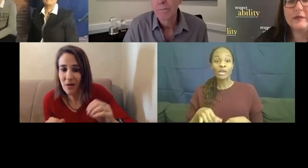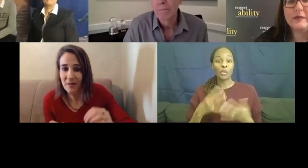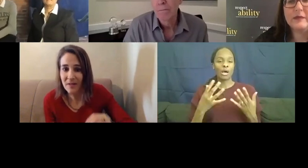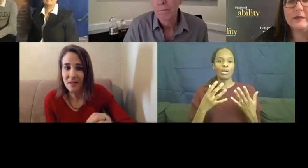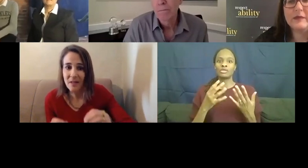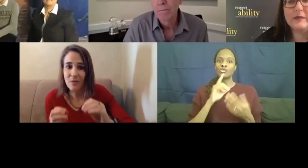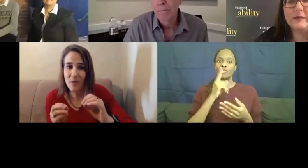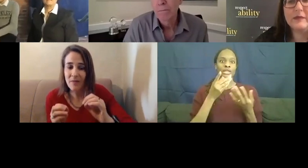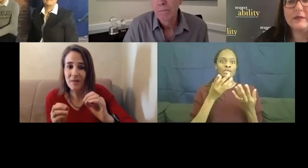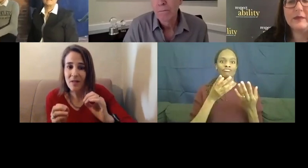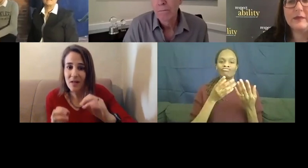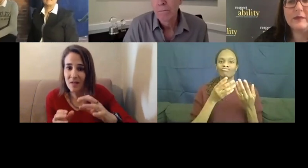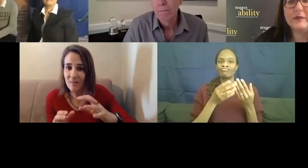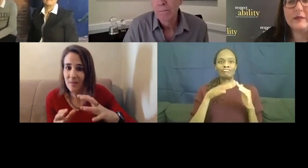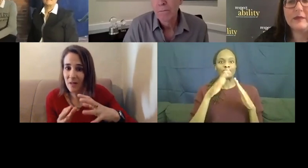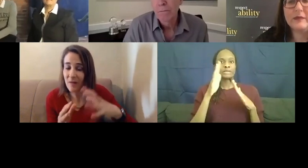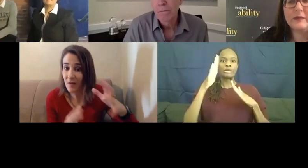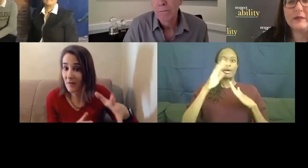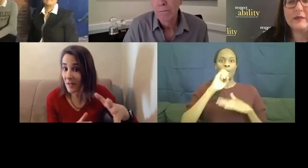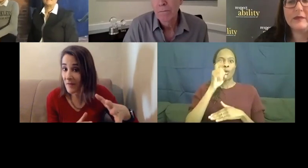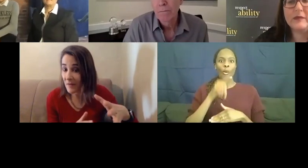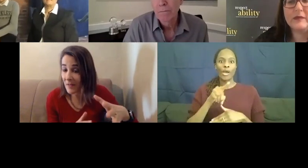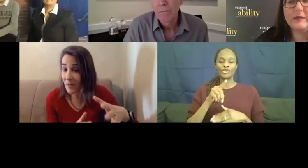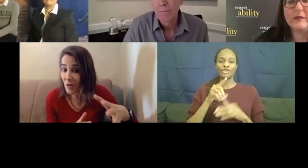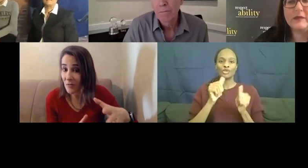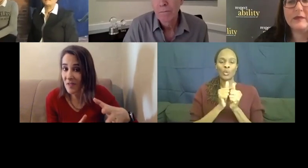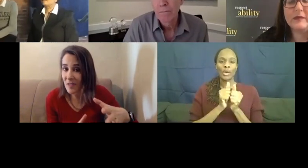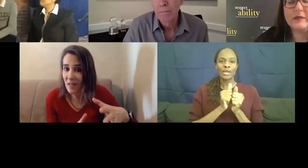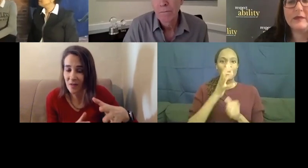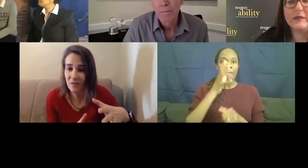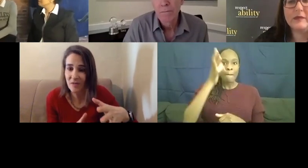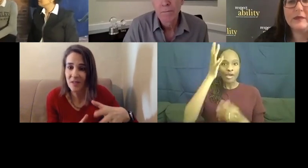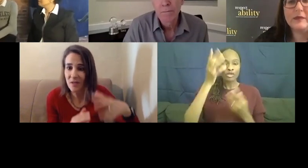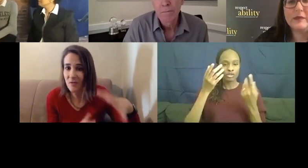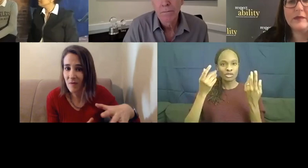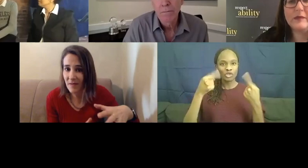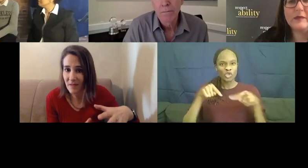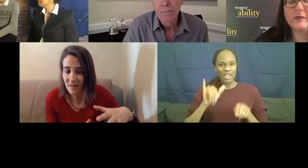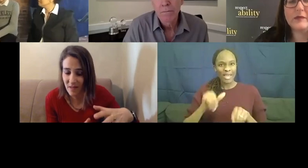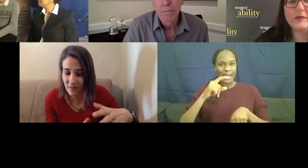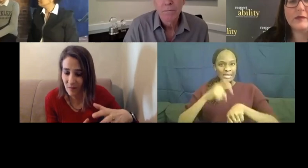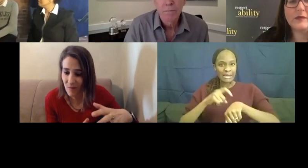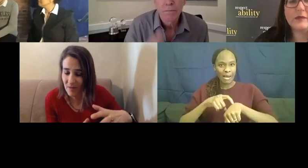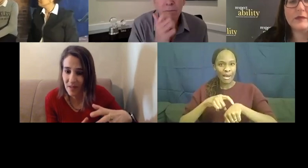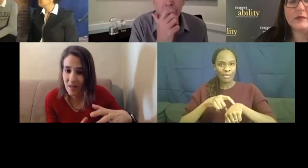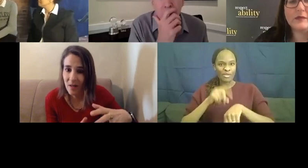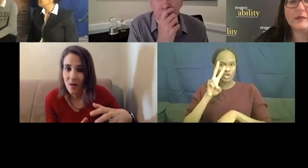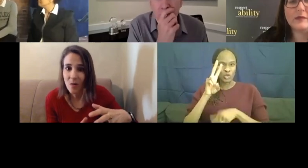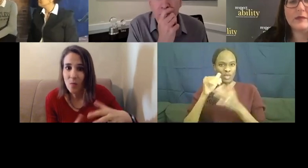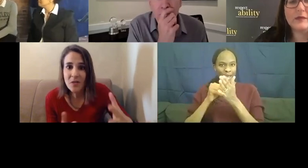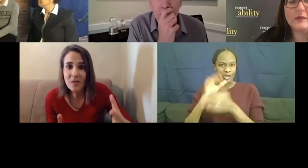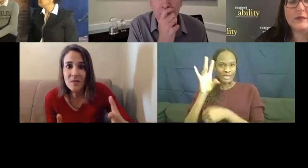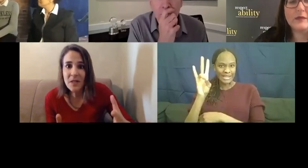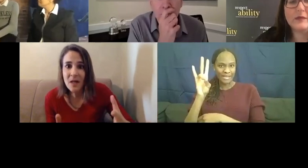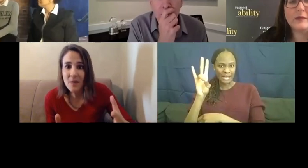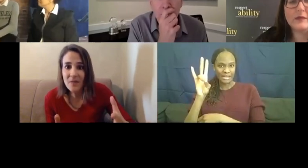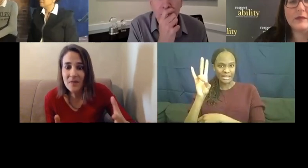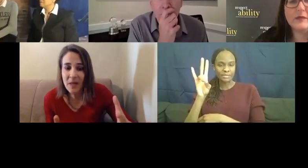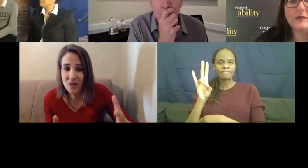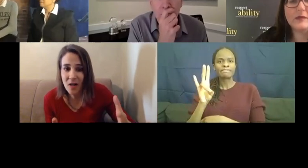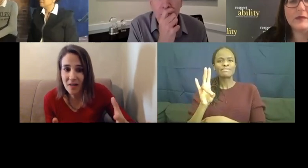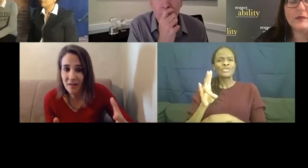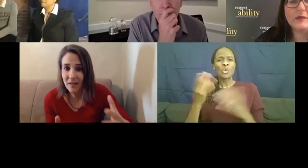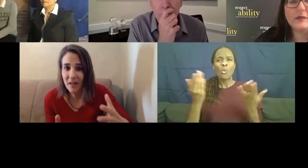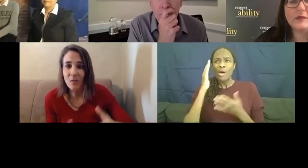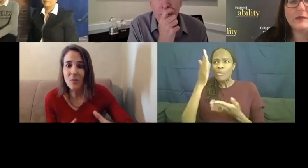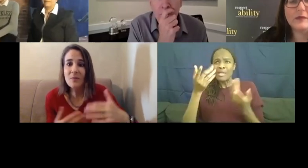parents around the time of their, of their children's diagnosis in 2007 was what's going to become of my